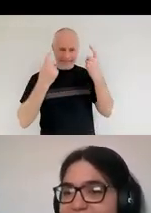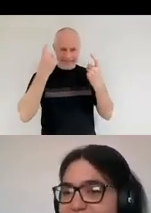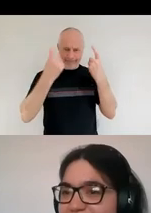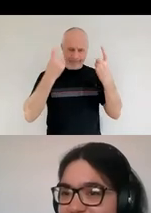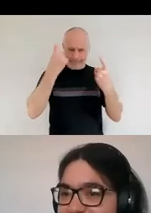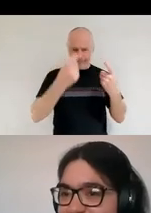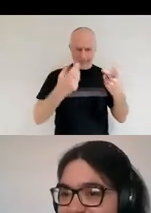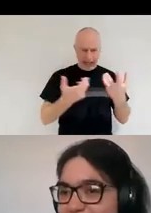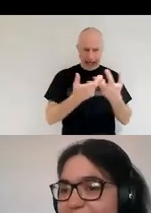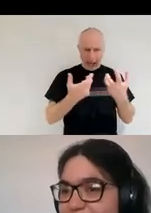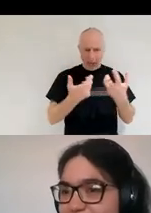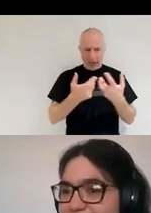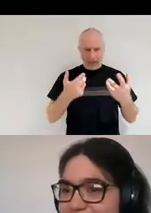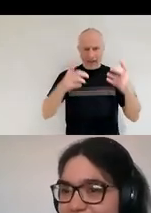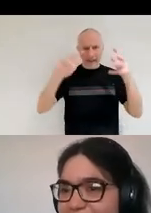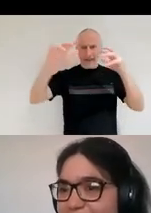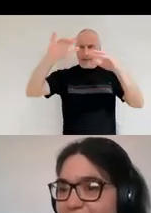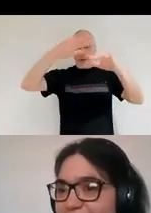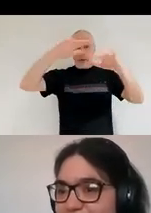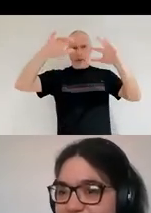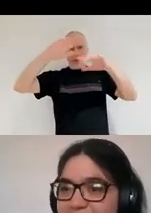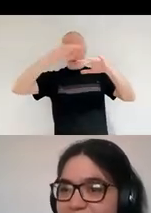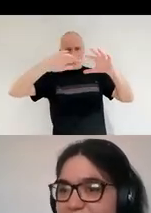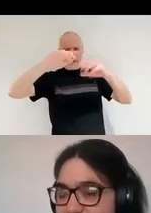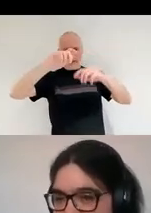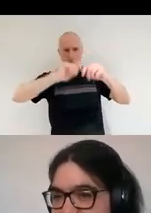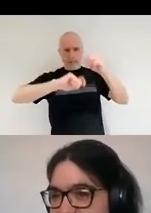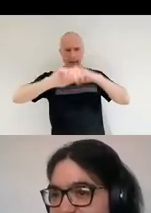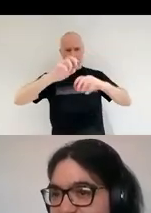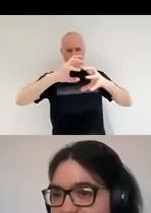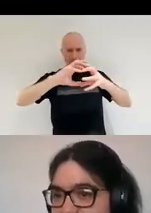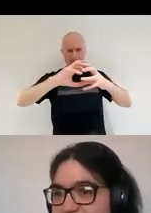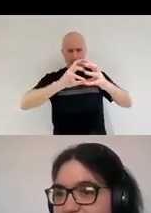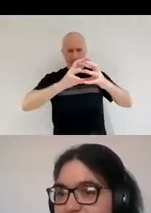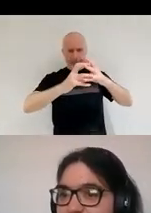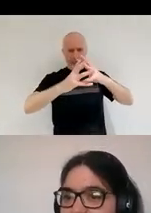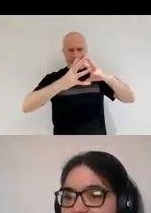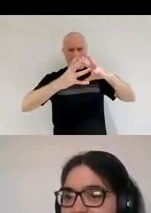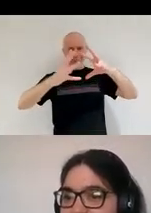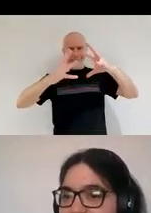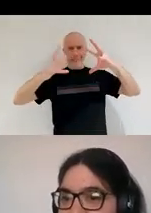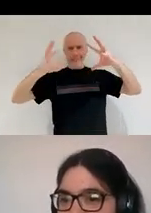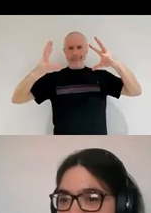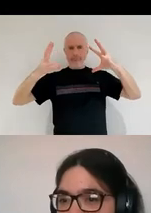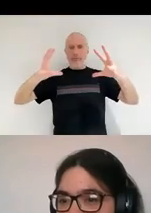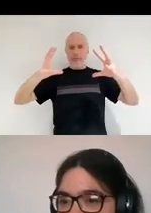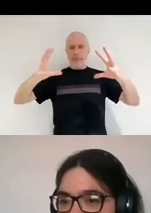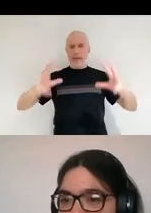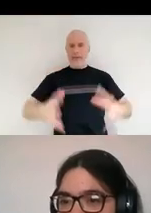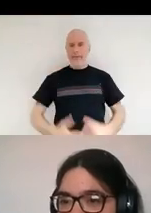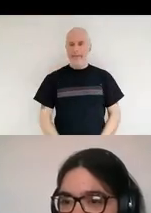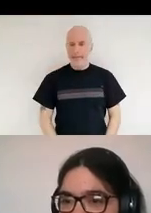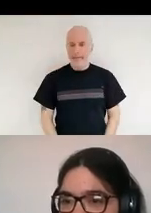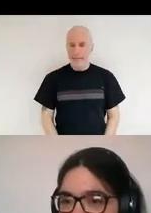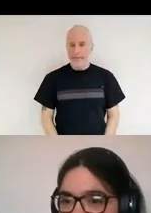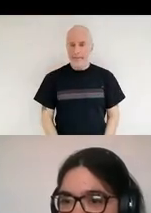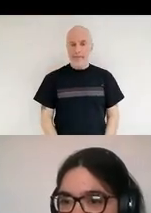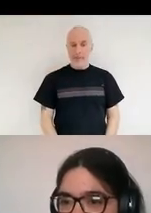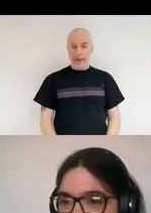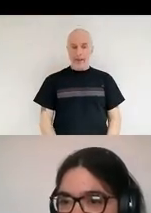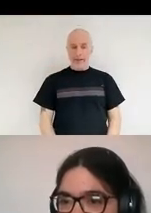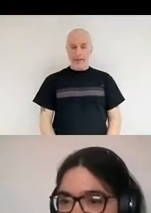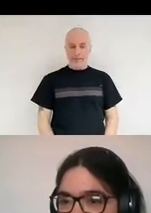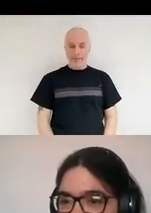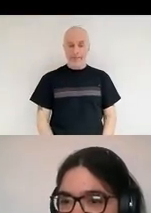the dust actually gets to the point that it can have something as big as the earth or as big as a rocky planet. That's really, that's really